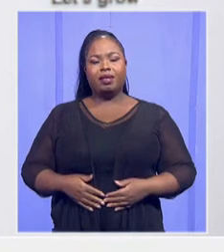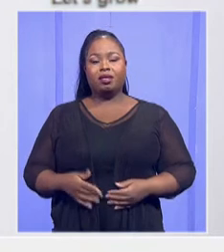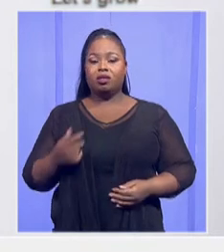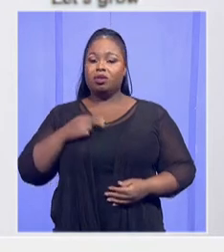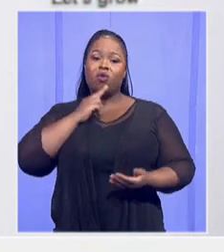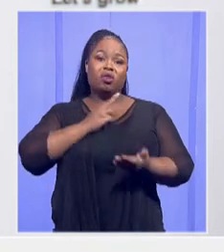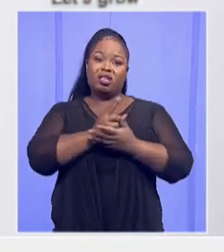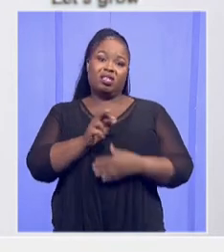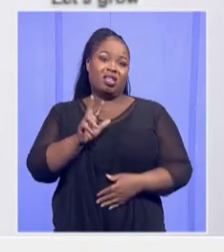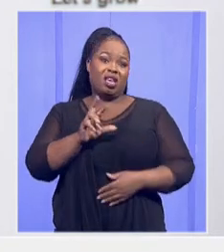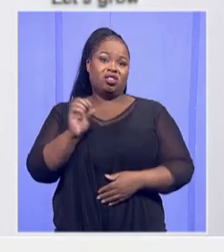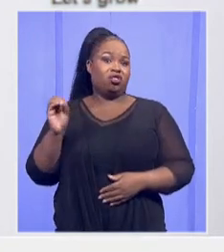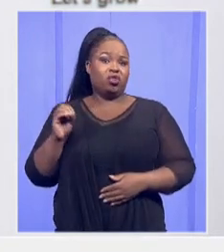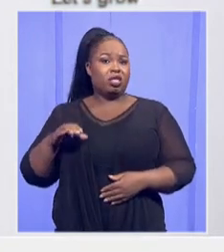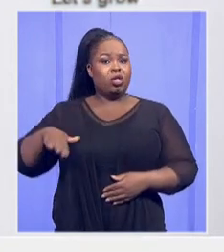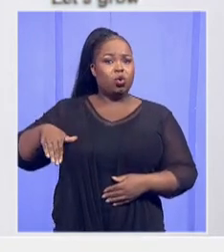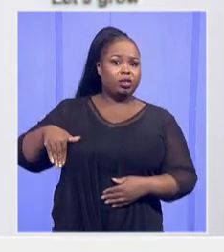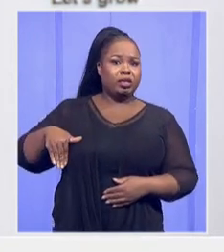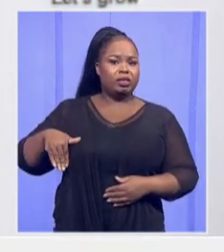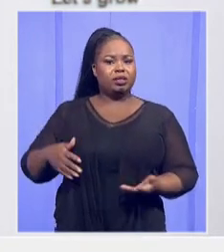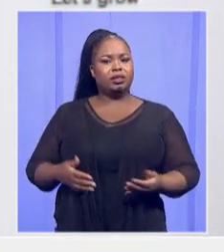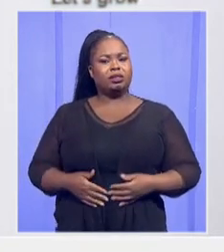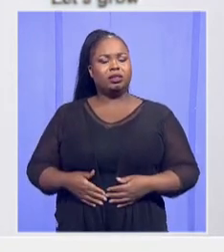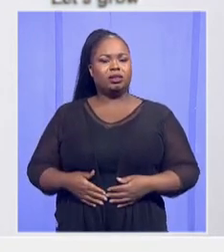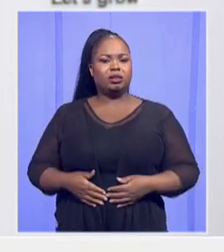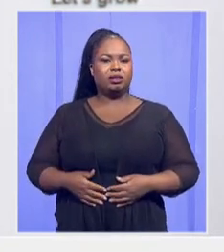800 outstanding, which means there's one also outstanding.